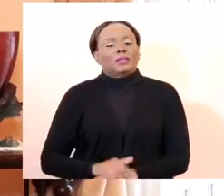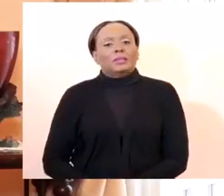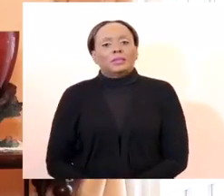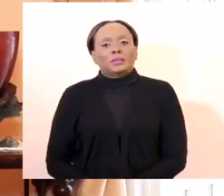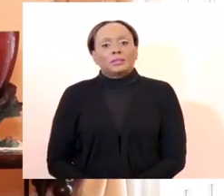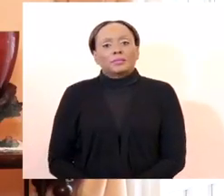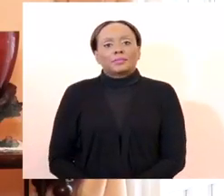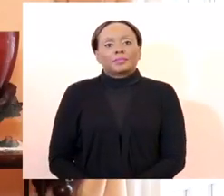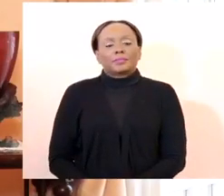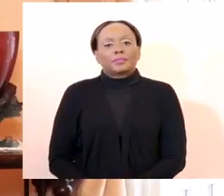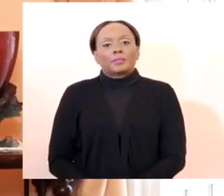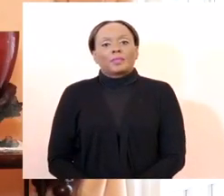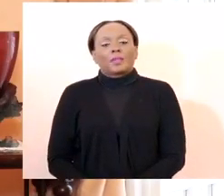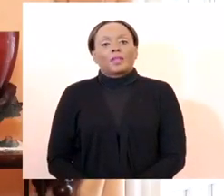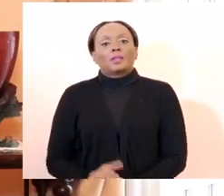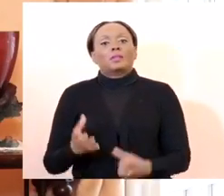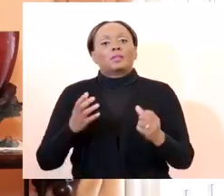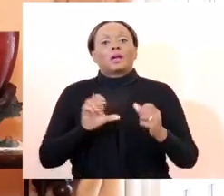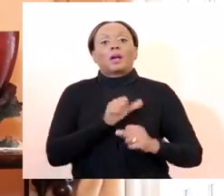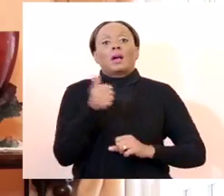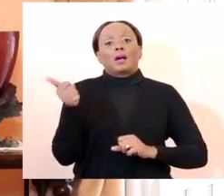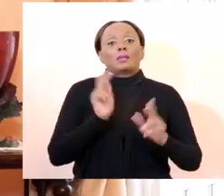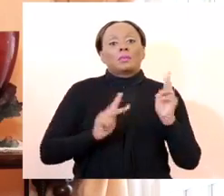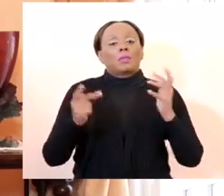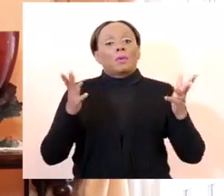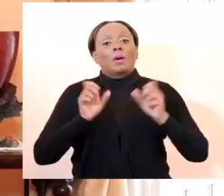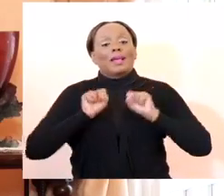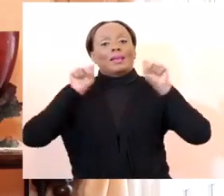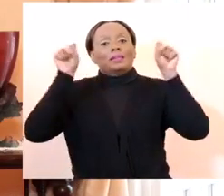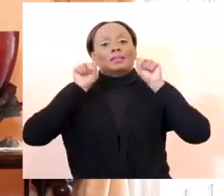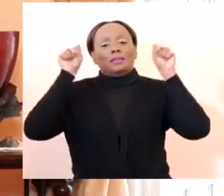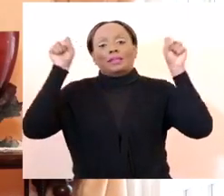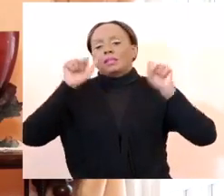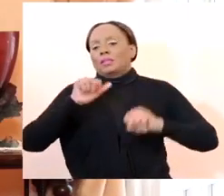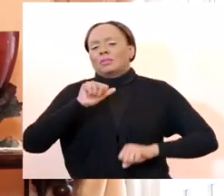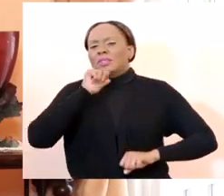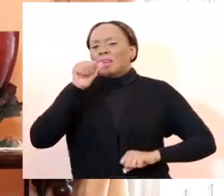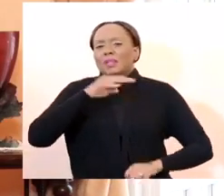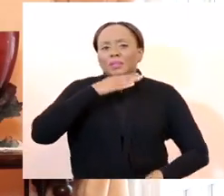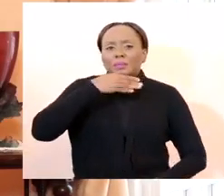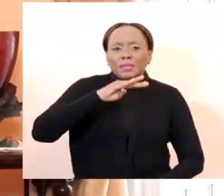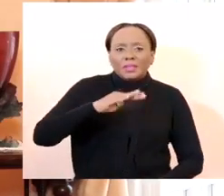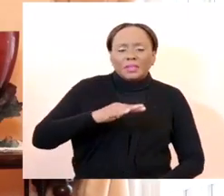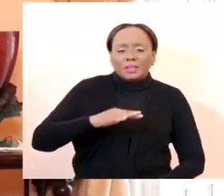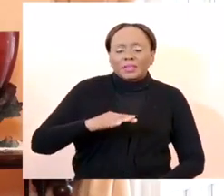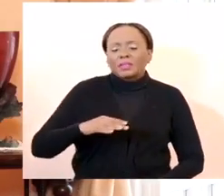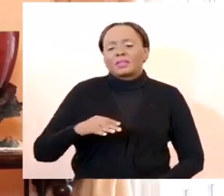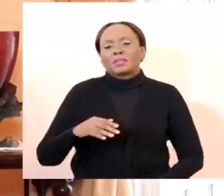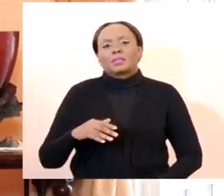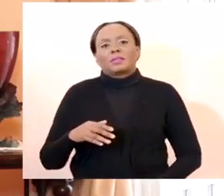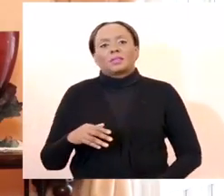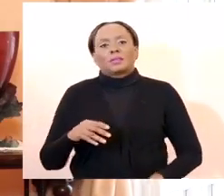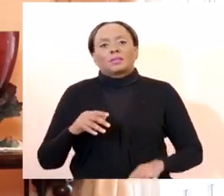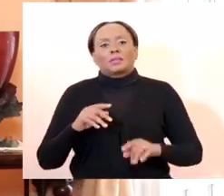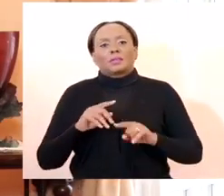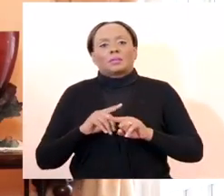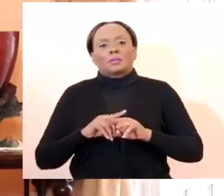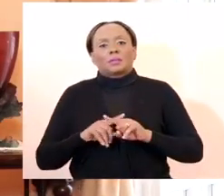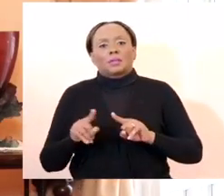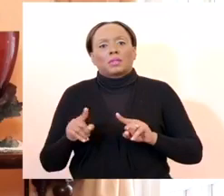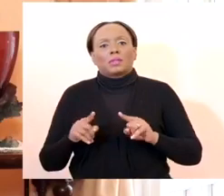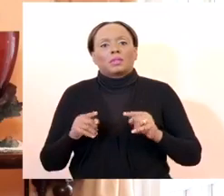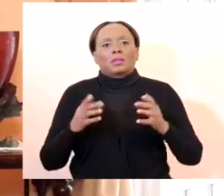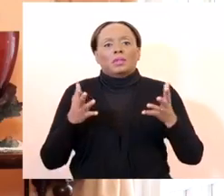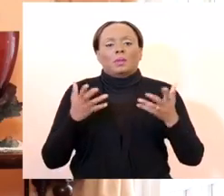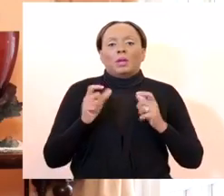to exercise outside of a beach or park arrangement and therefore we're allowing no more than groups of two